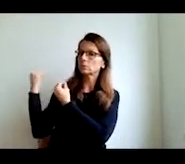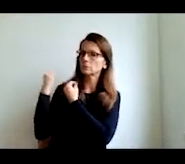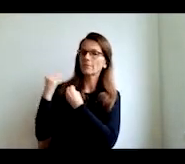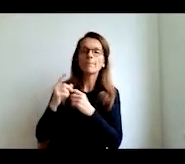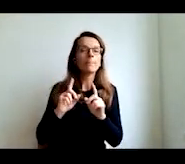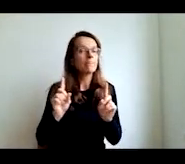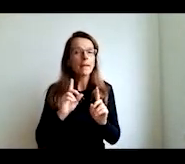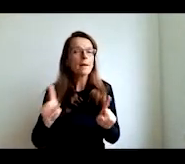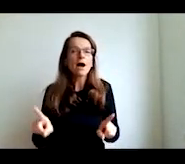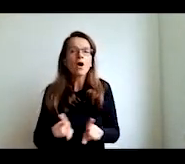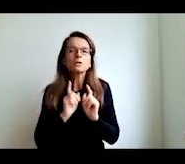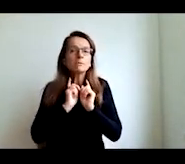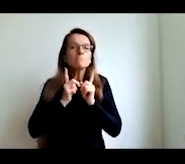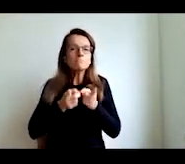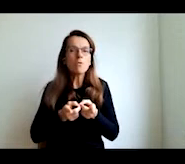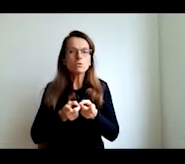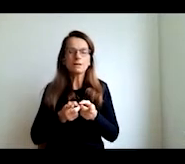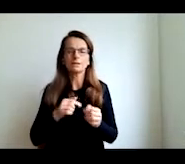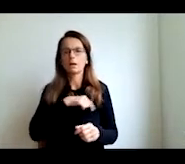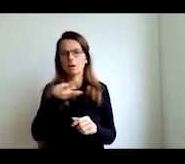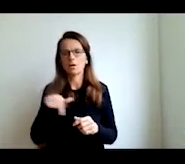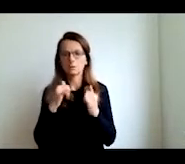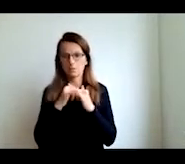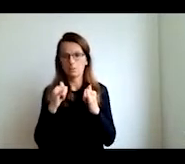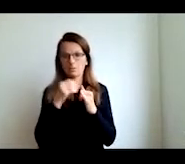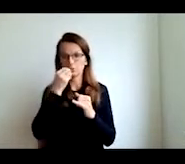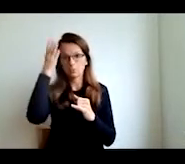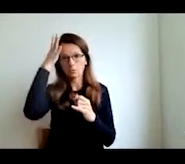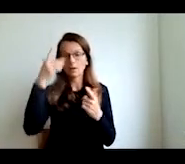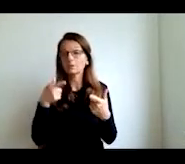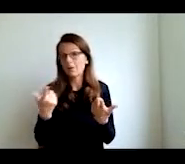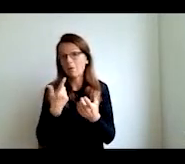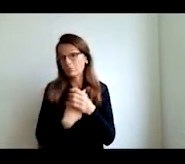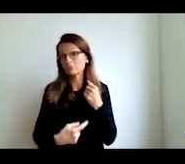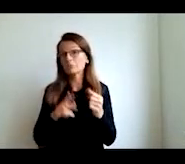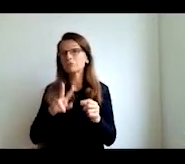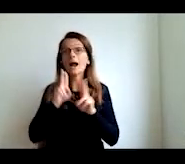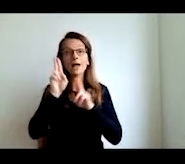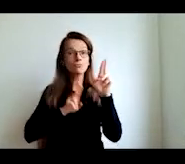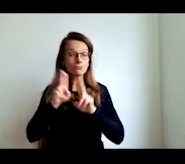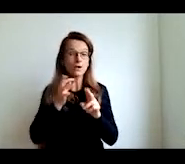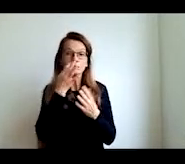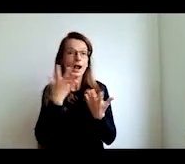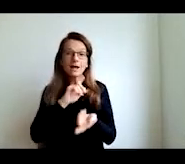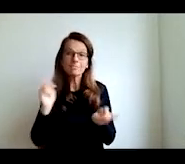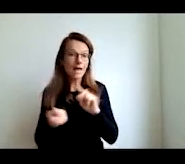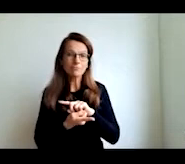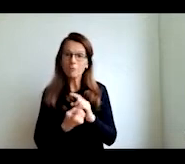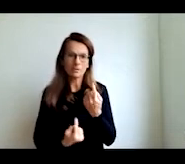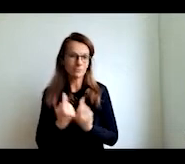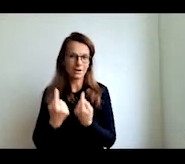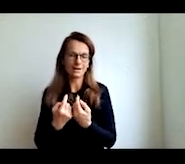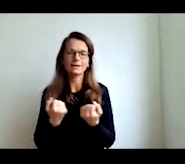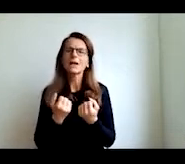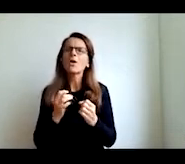you can lose an election over education when something small goes wrong you rarely win an election over education because